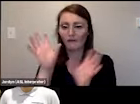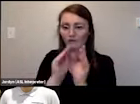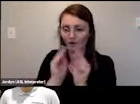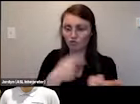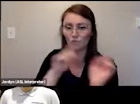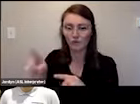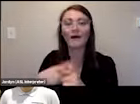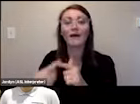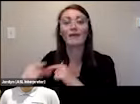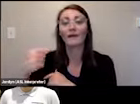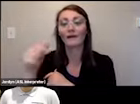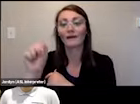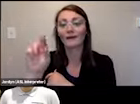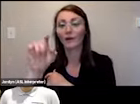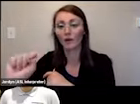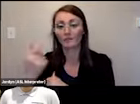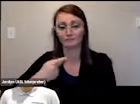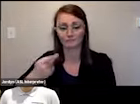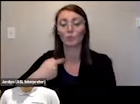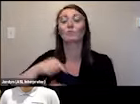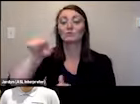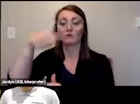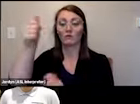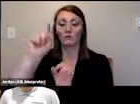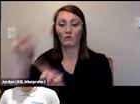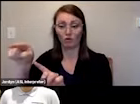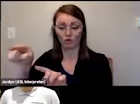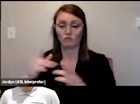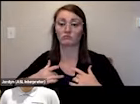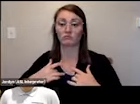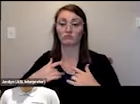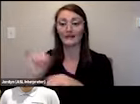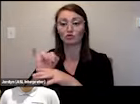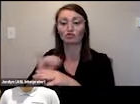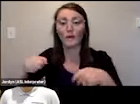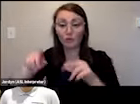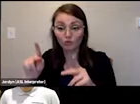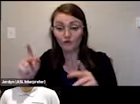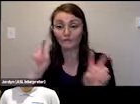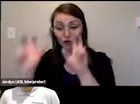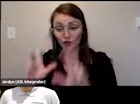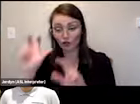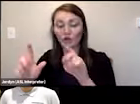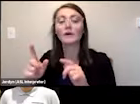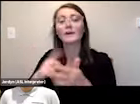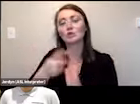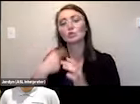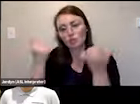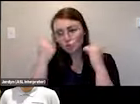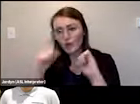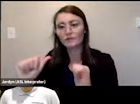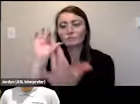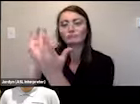internship and involvement fair or internship and opportunity fair where we connected with people to find interns for this summer